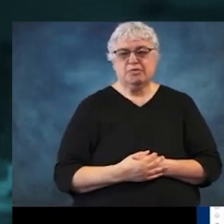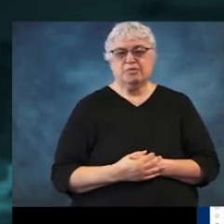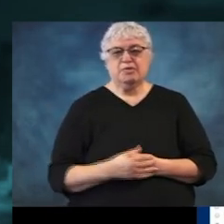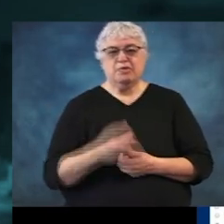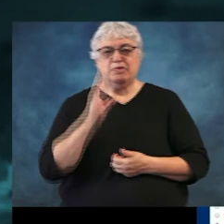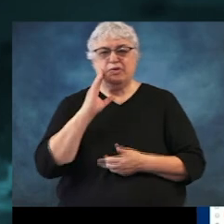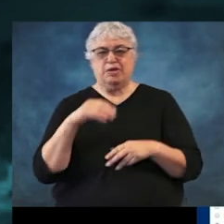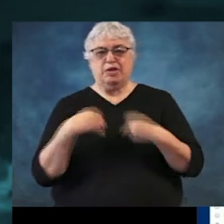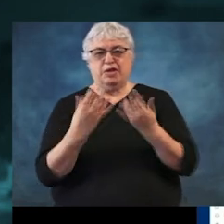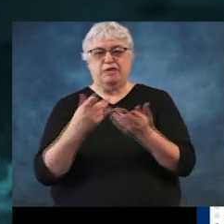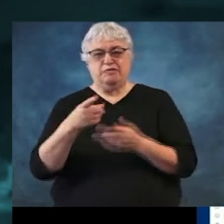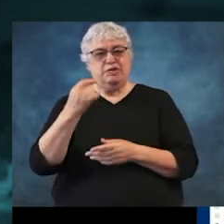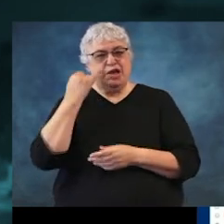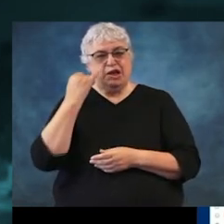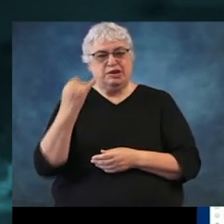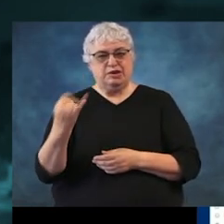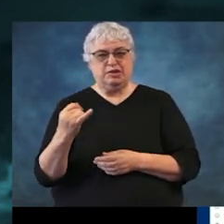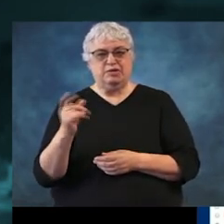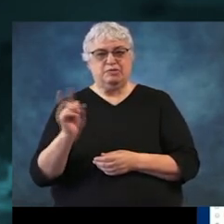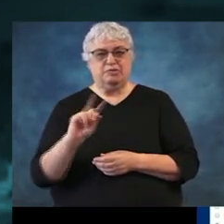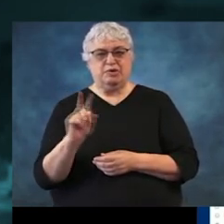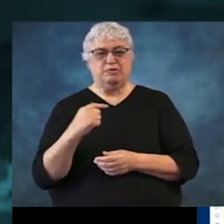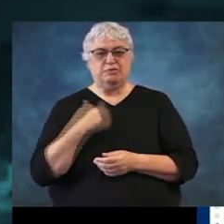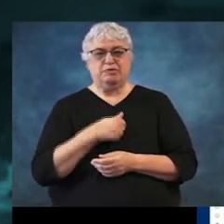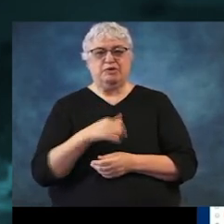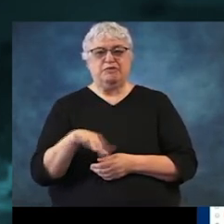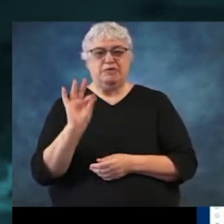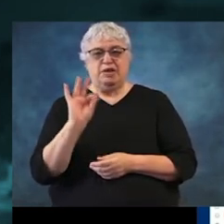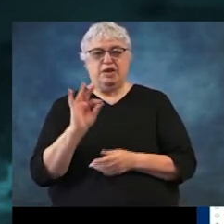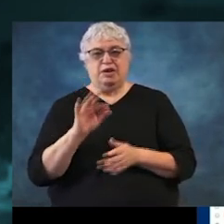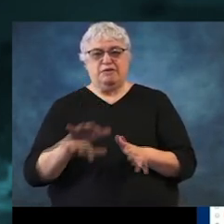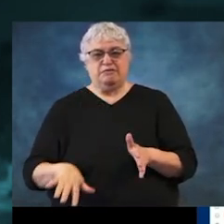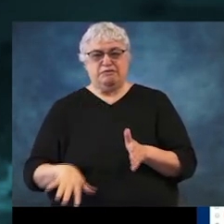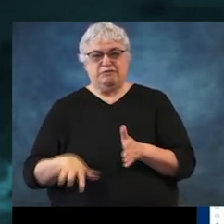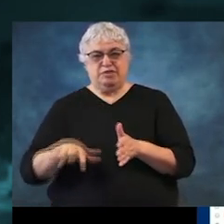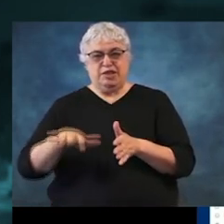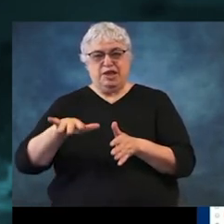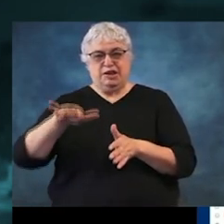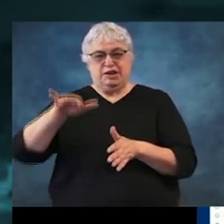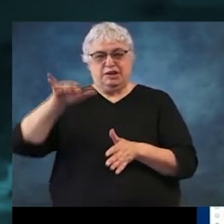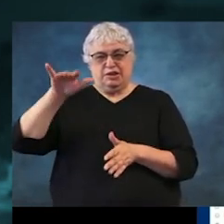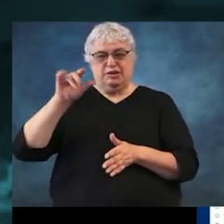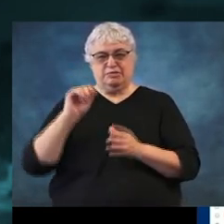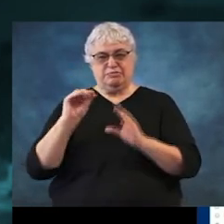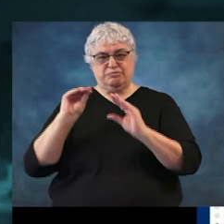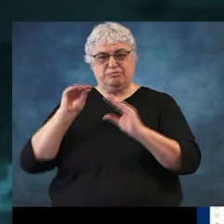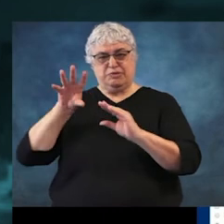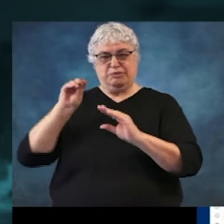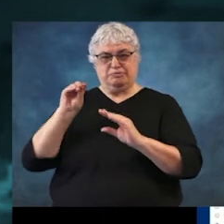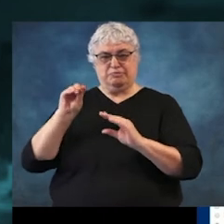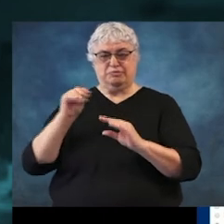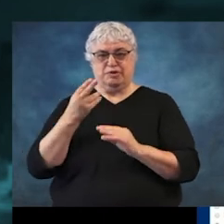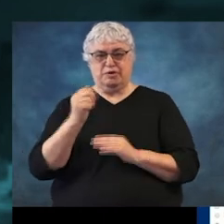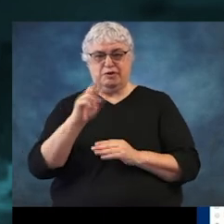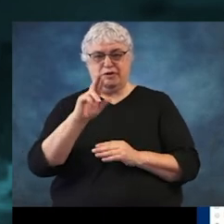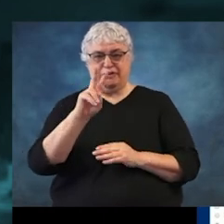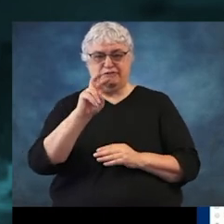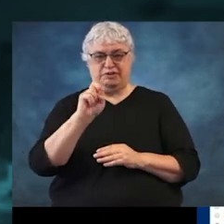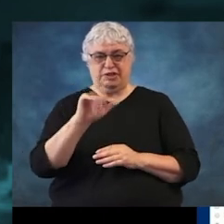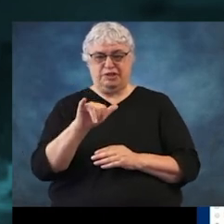an idea of where we're experiencing flooding conditions from the creeks of the bayous. So this is a snapshot of Harvey